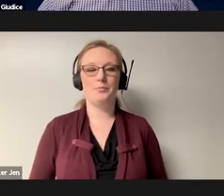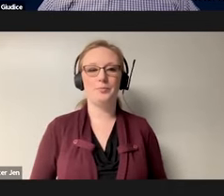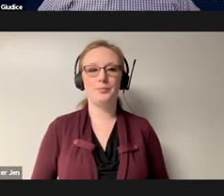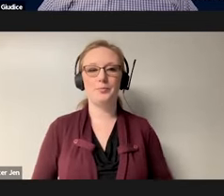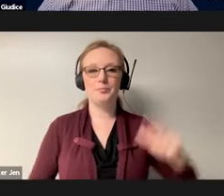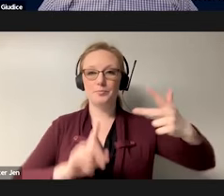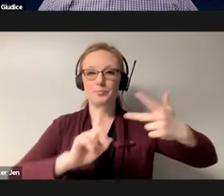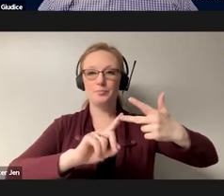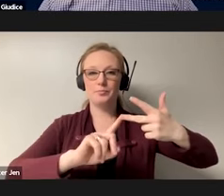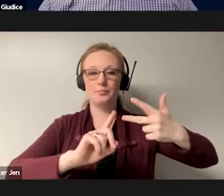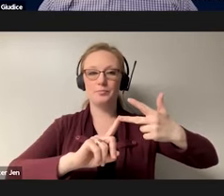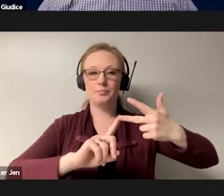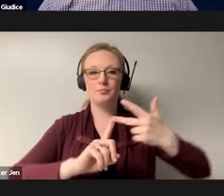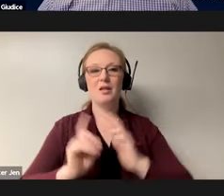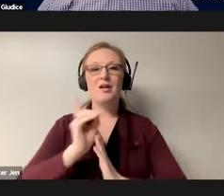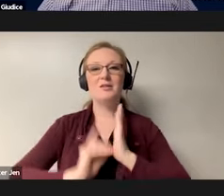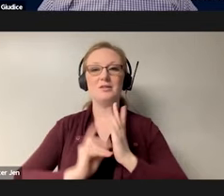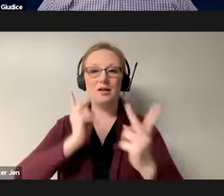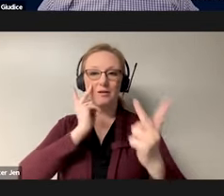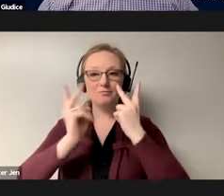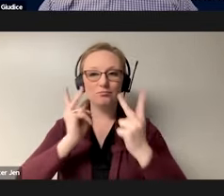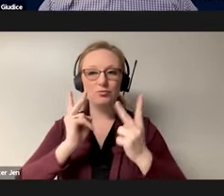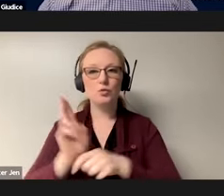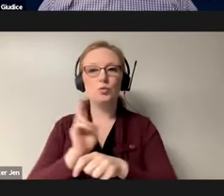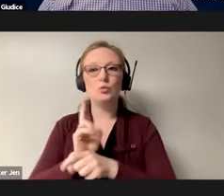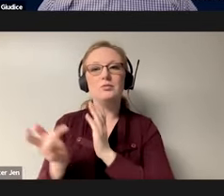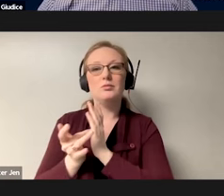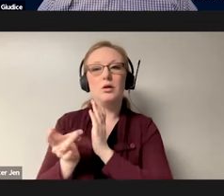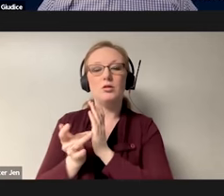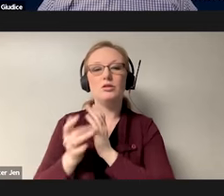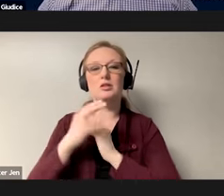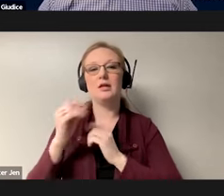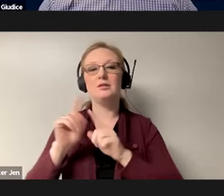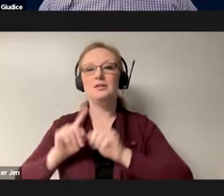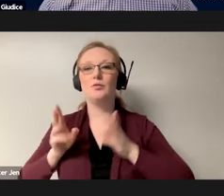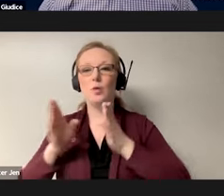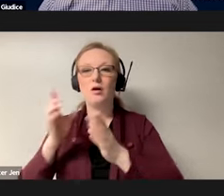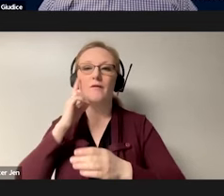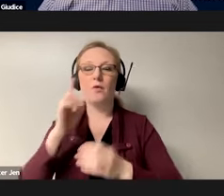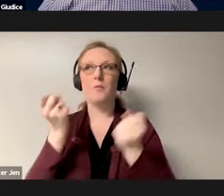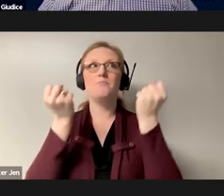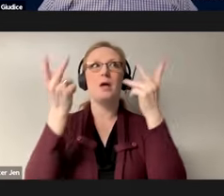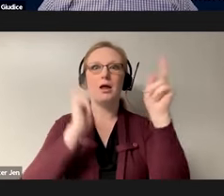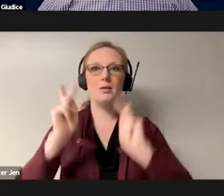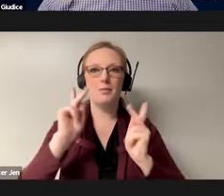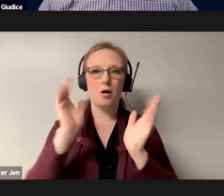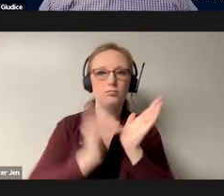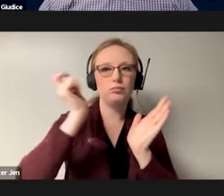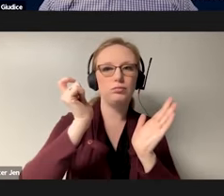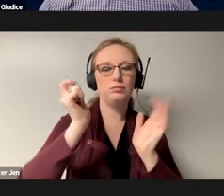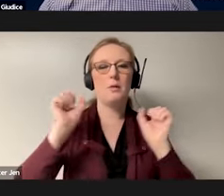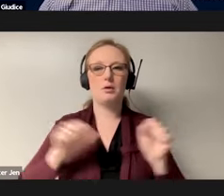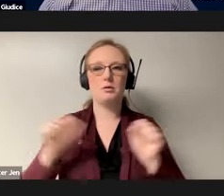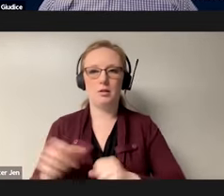Third, we need to design our visualizations using technologies and techniques that serve as many people as possible. So, this